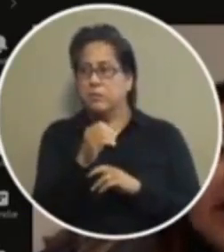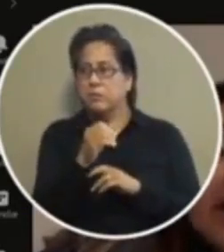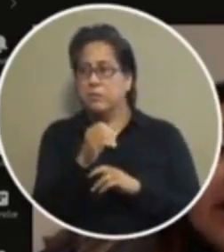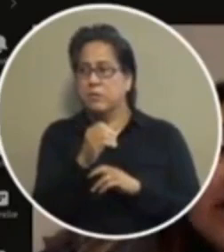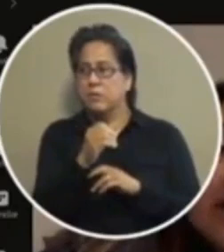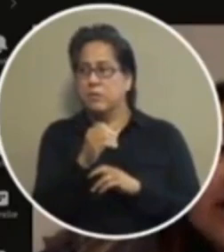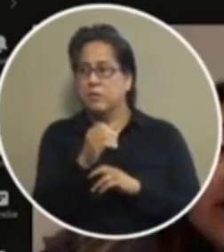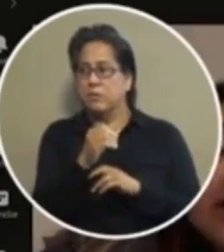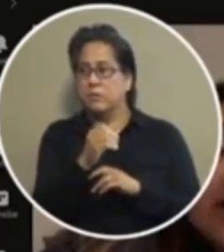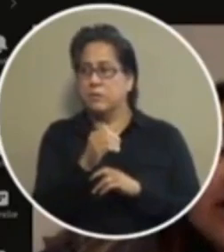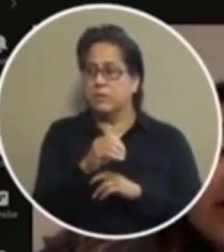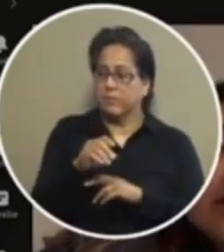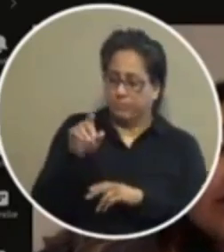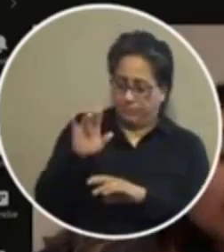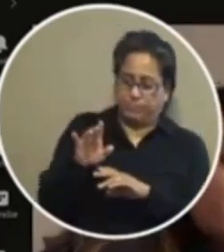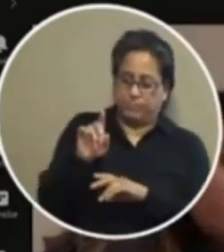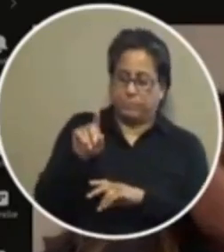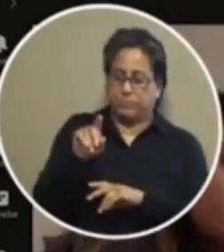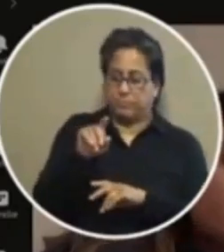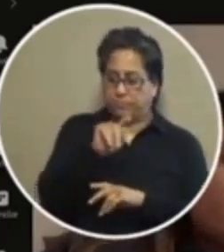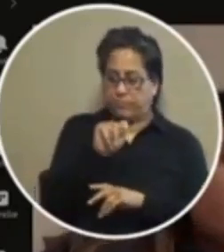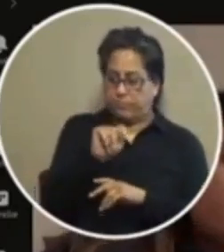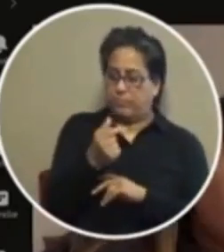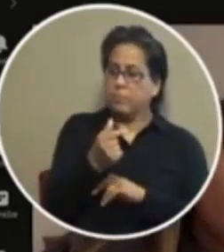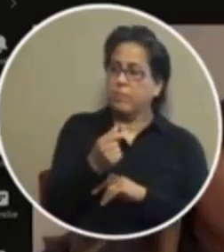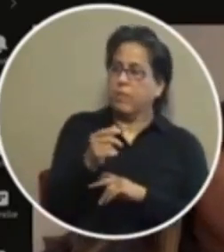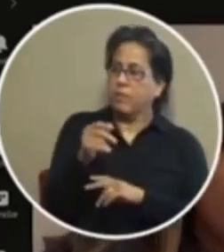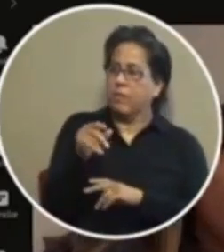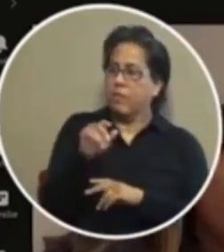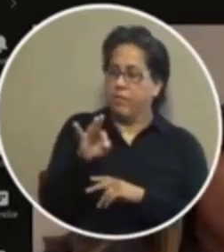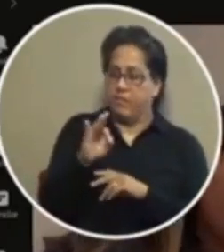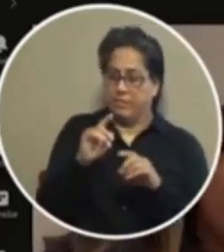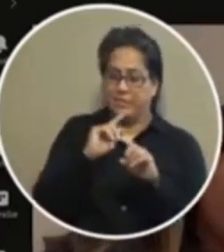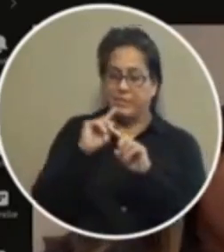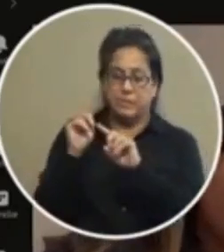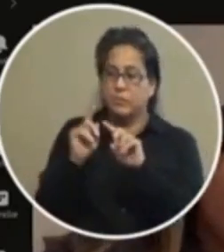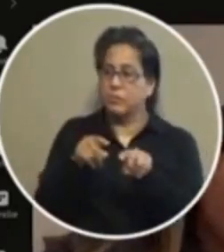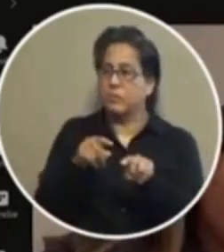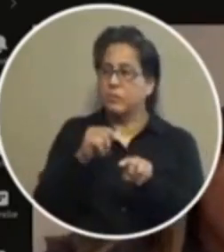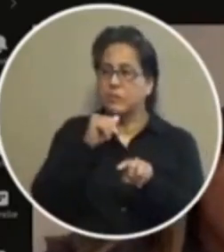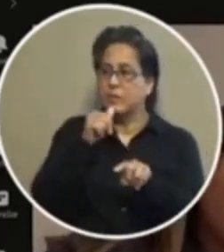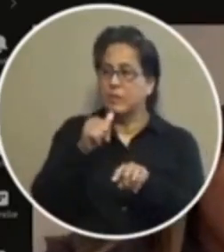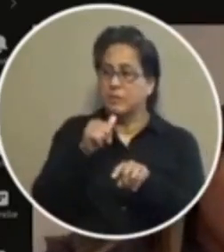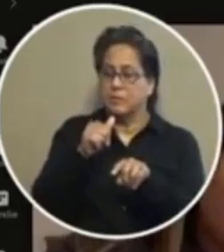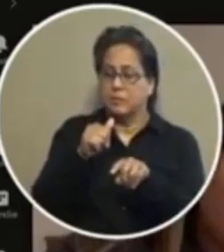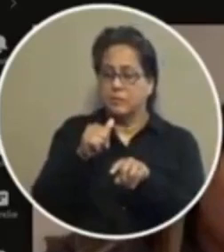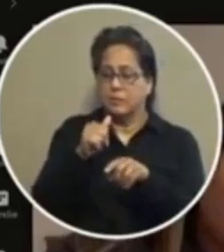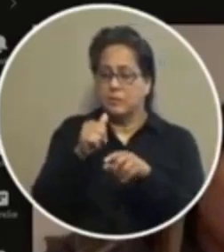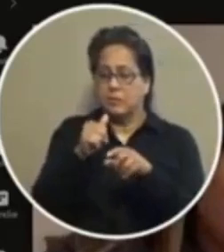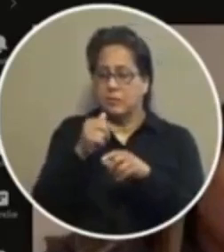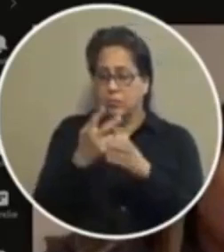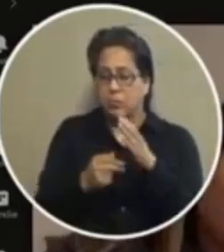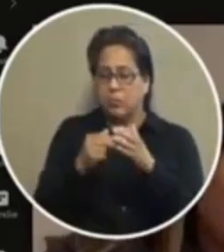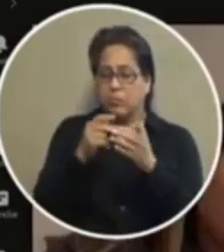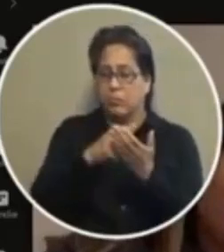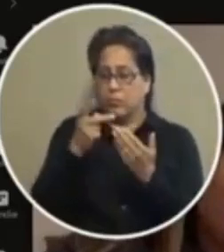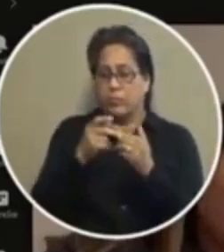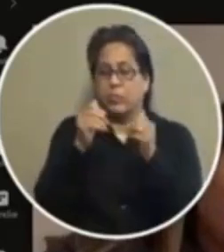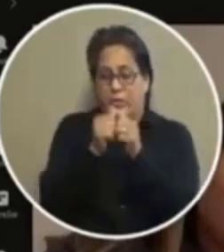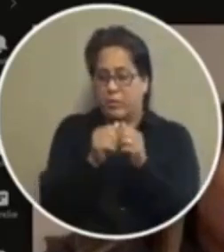if if i may um the the direction wasn't to put the programs together um